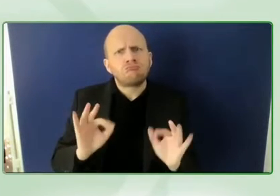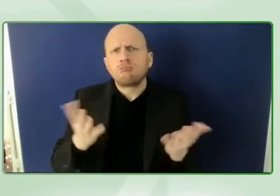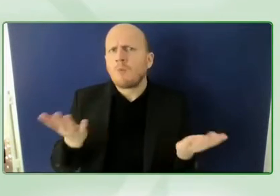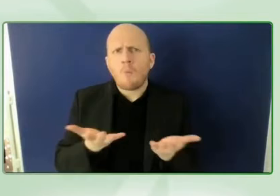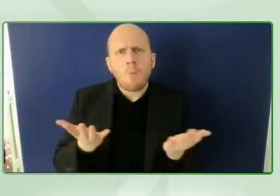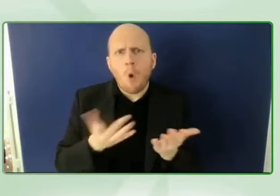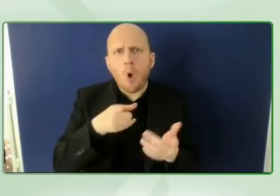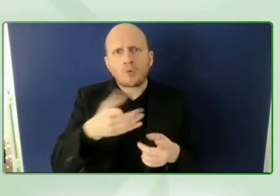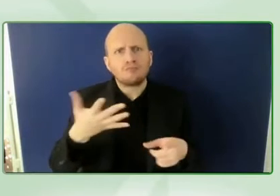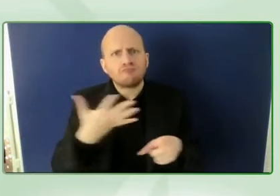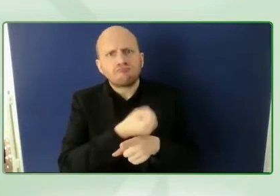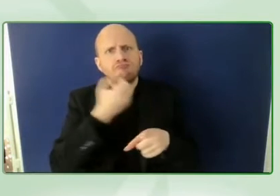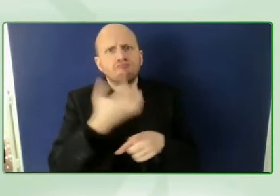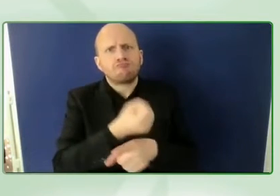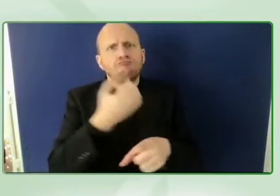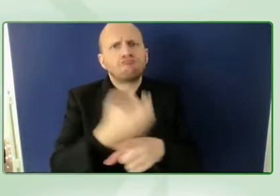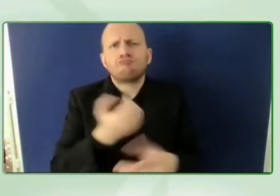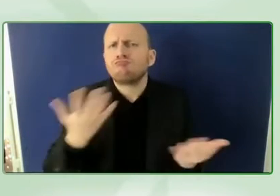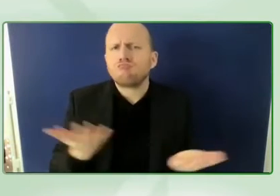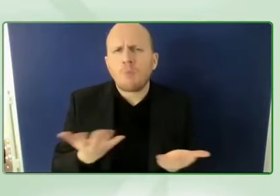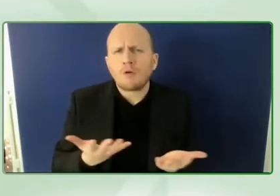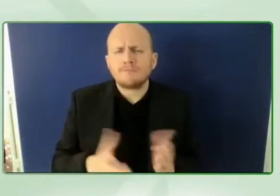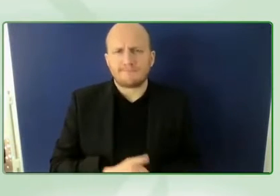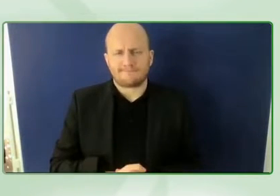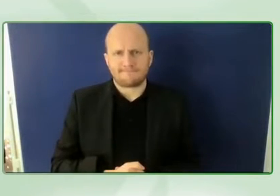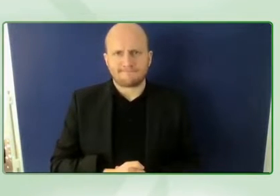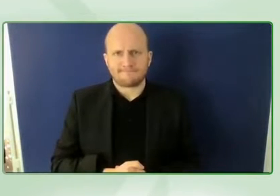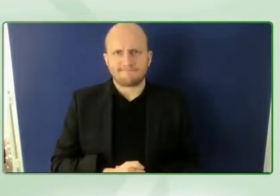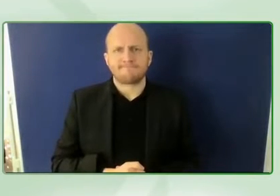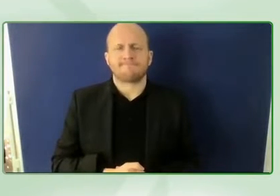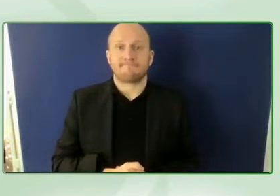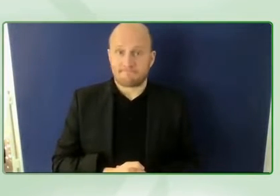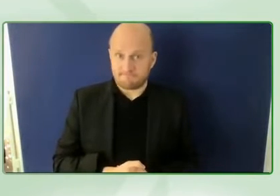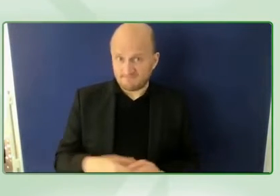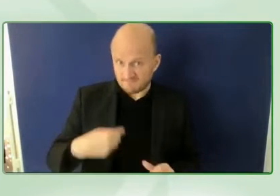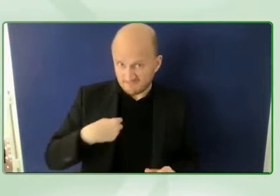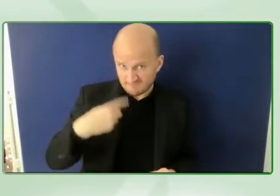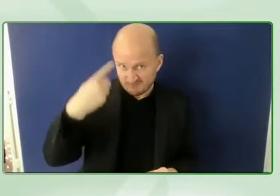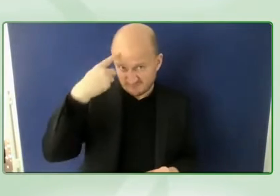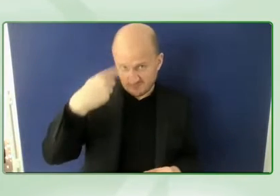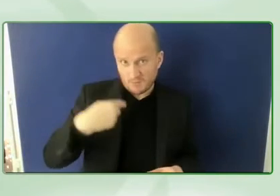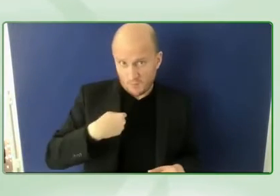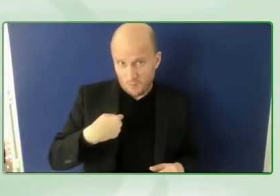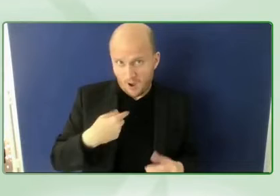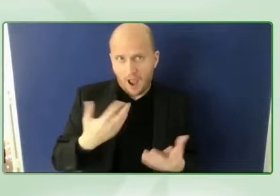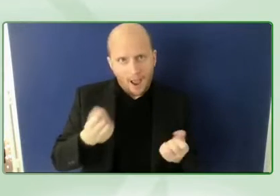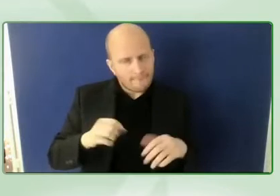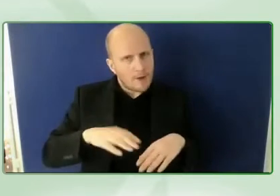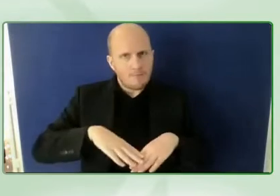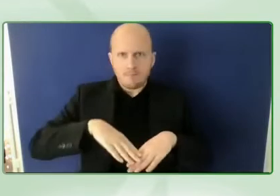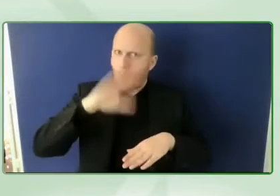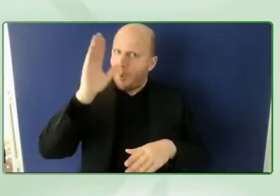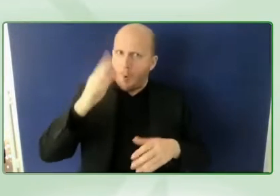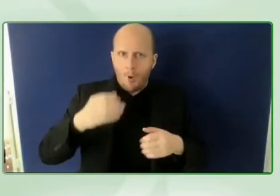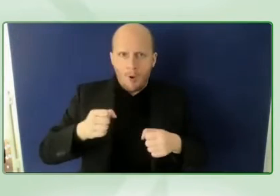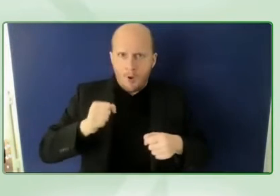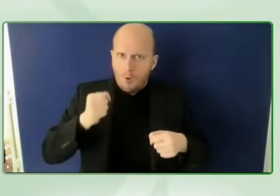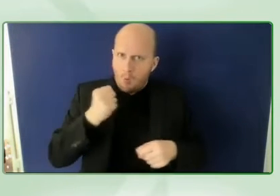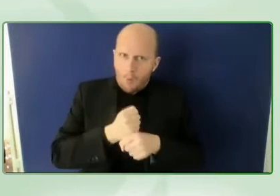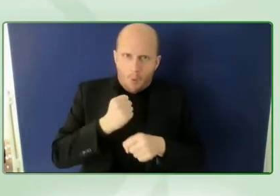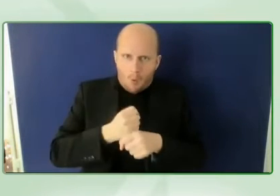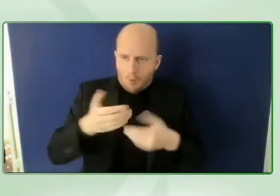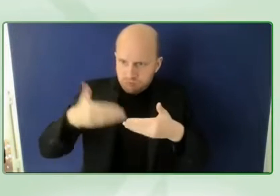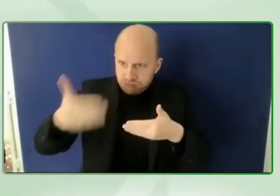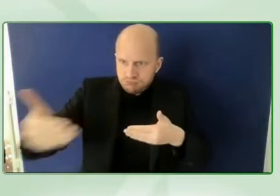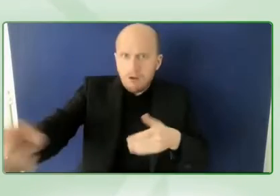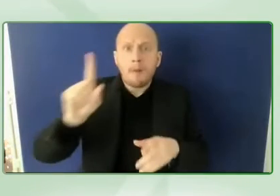i think we've achieved a lot i think but there's still much much much much much more to do i think what have we achieved well first of all for the